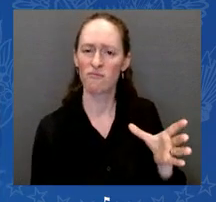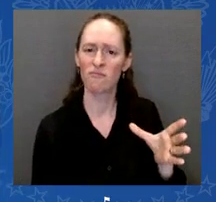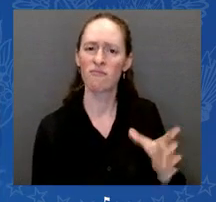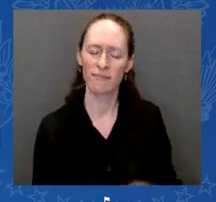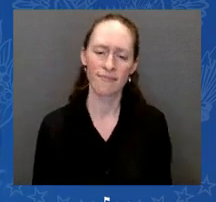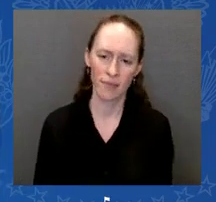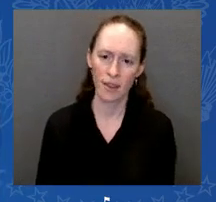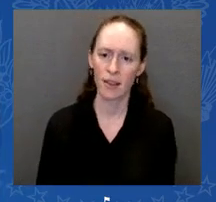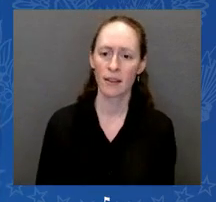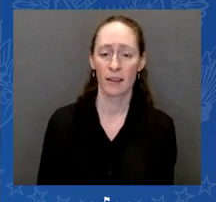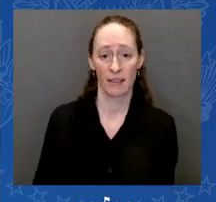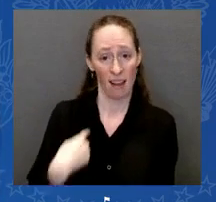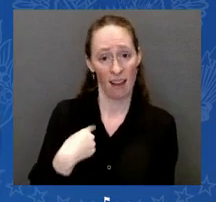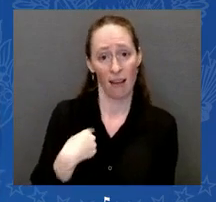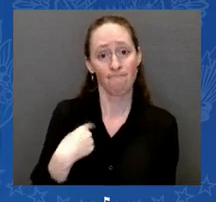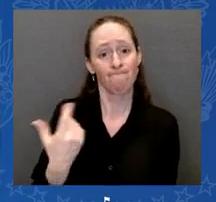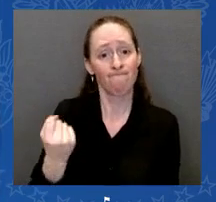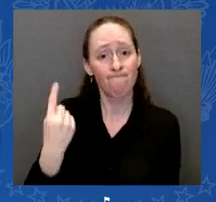broadsided.